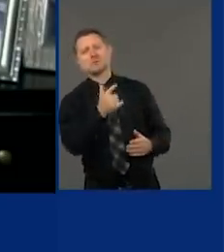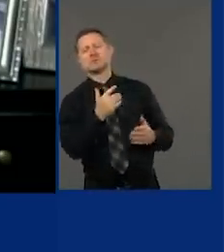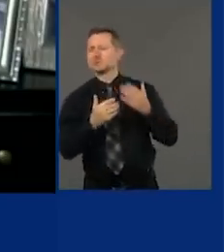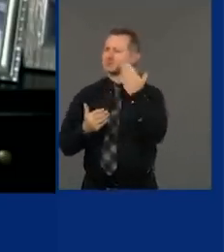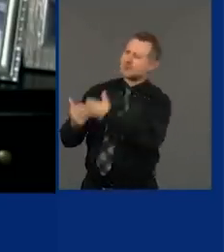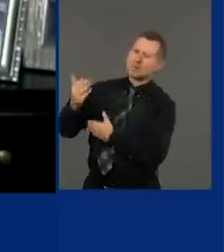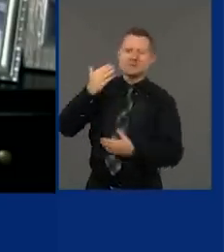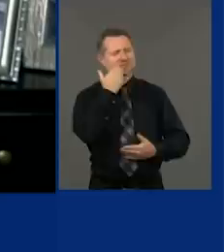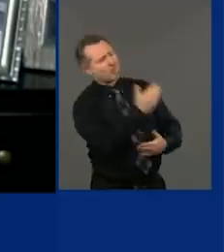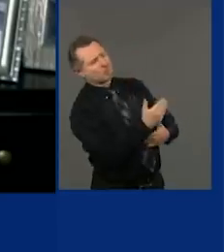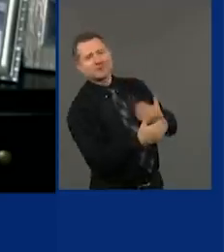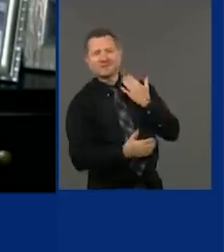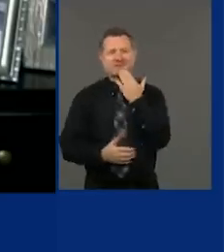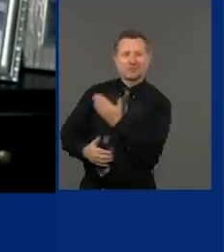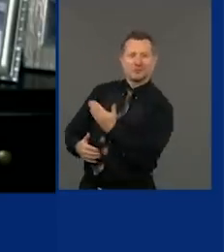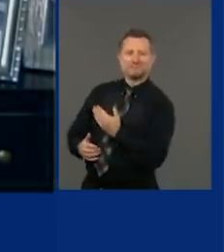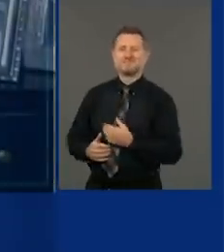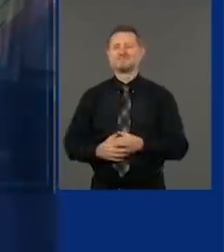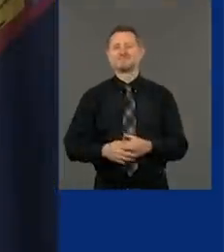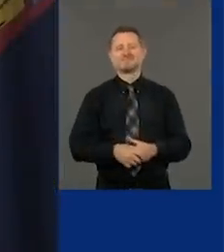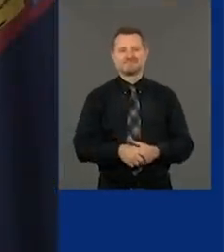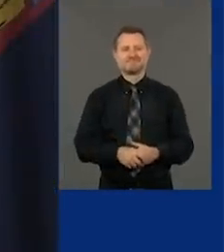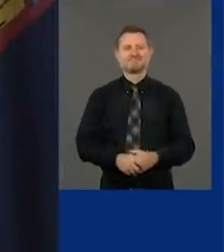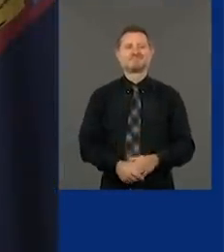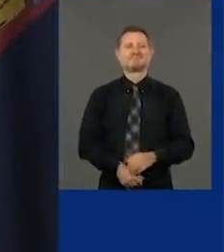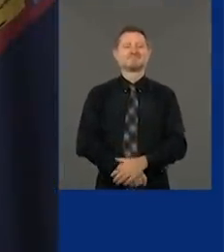I appreciate it. Thank you. My pleasure. Thanks.